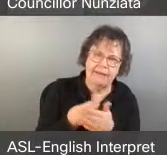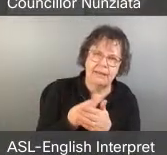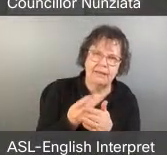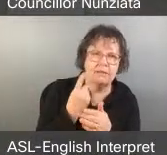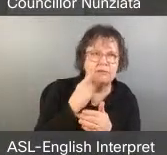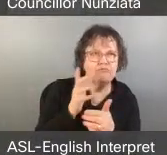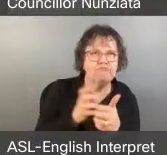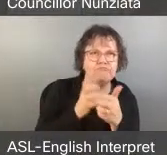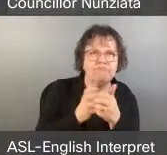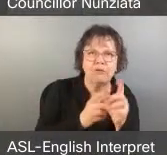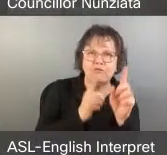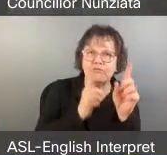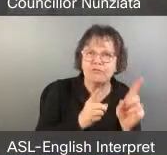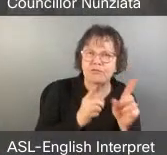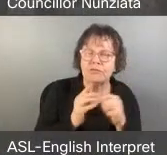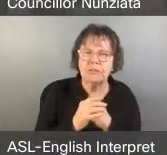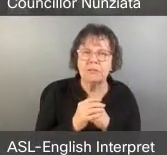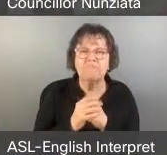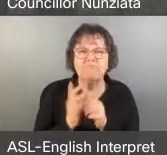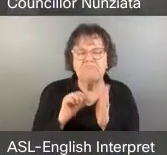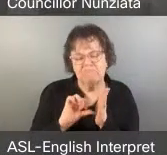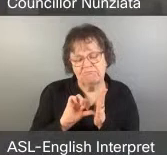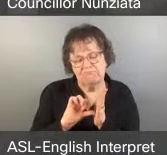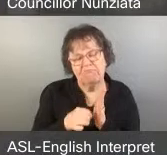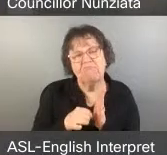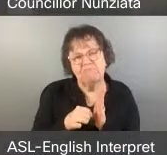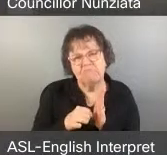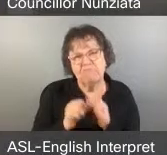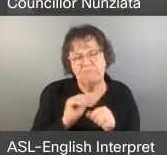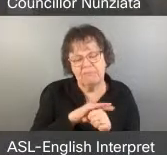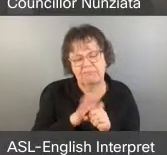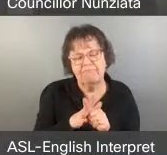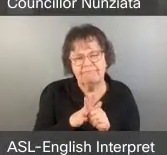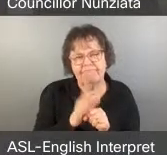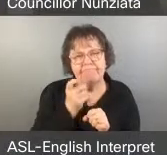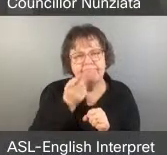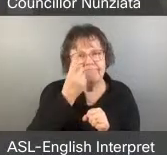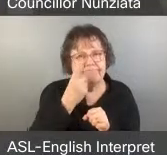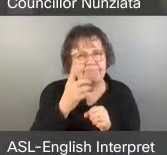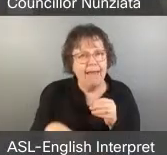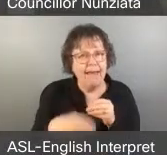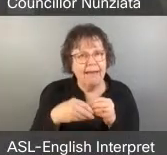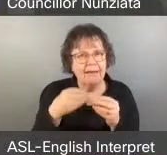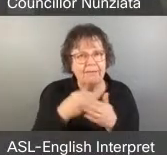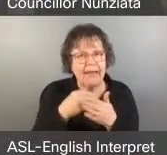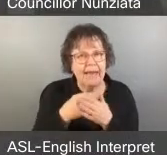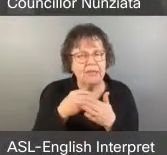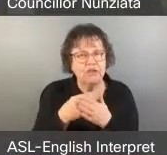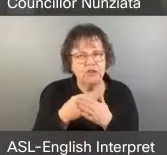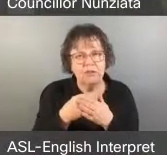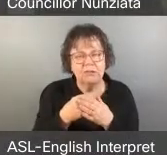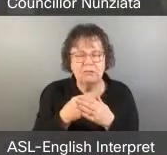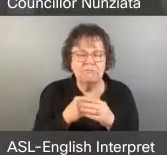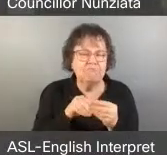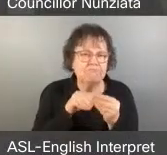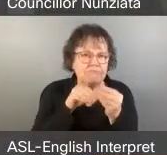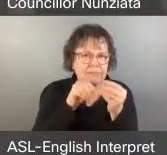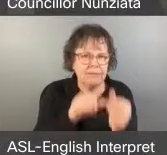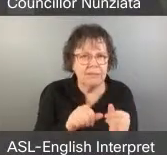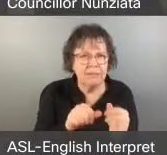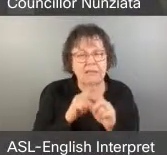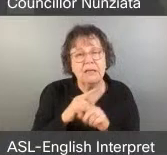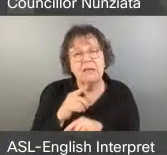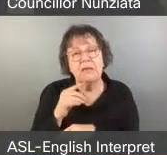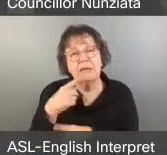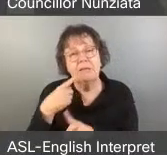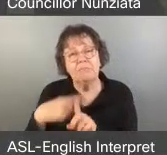I empathize that the pandemic has created added financial constraints. The problem is that it is also apparent that delaying the necessary